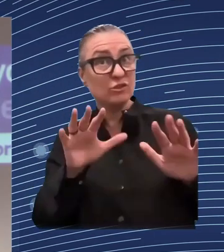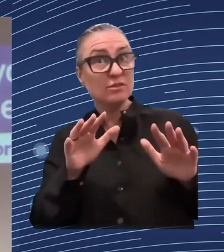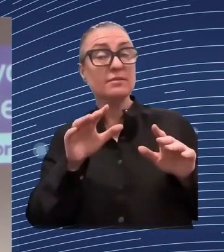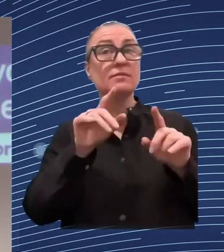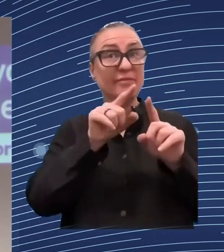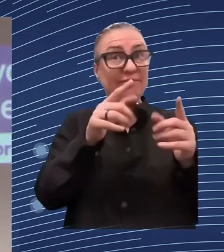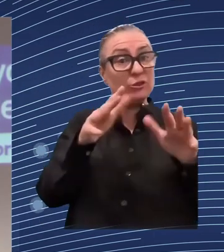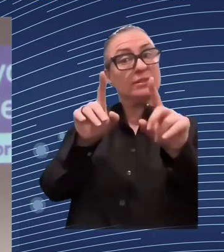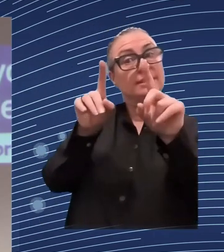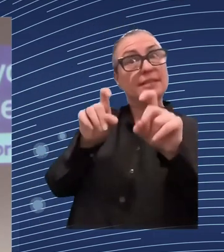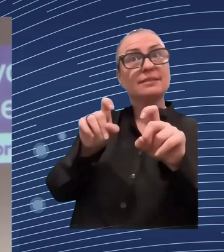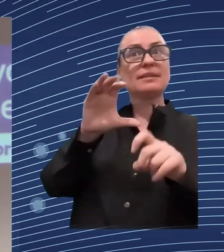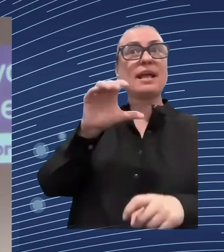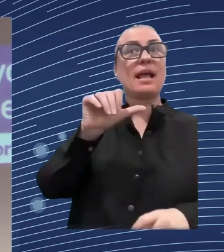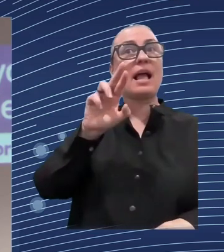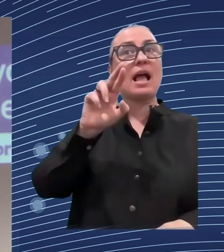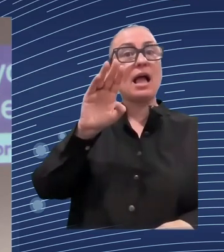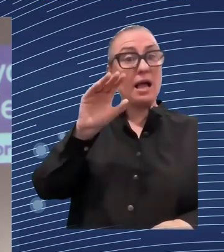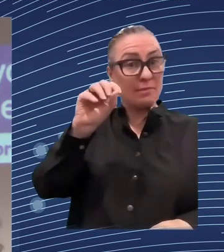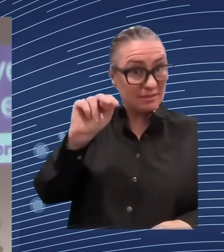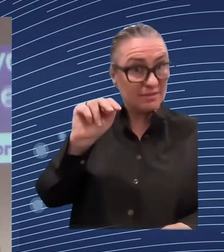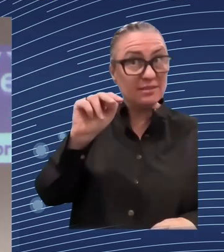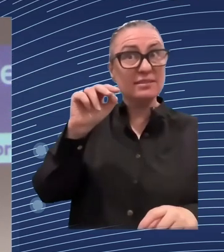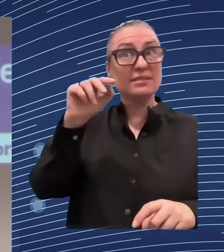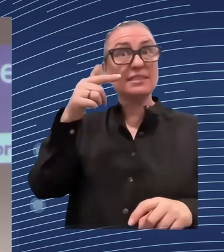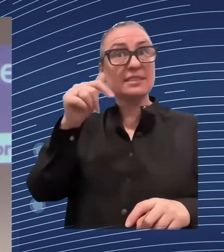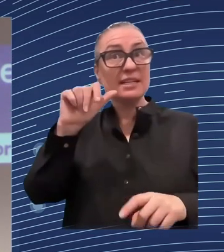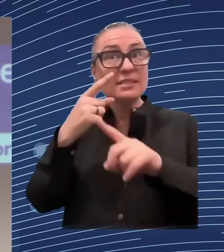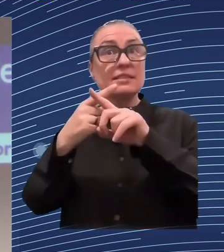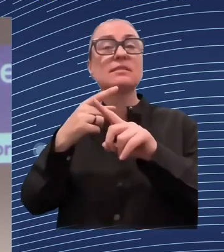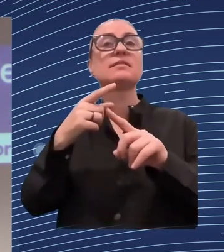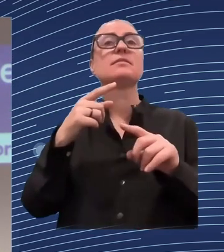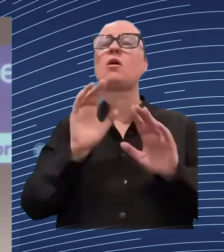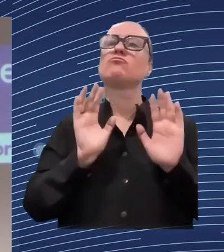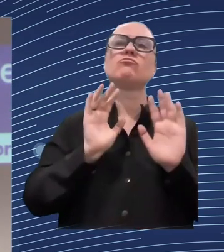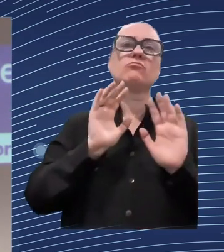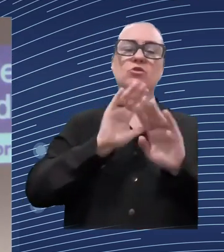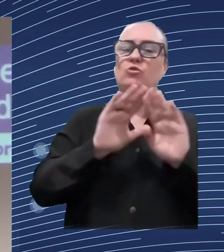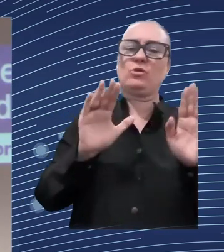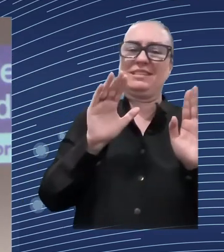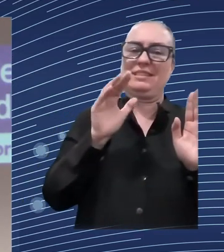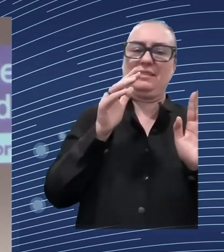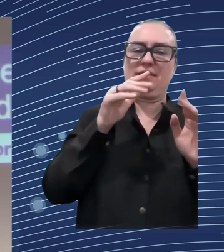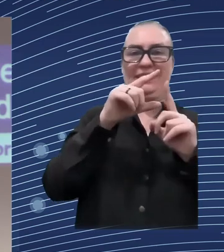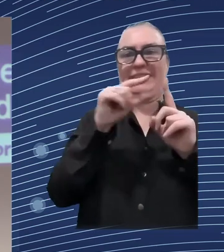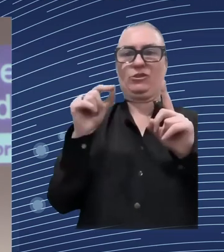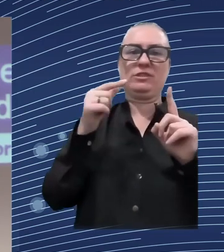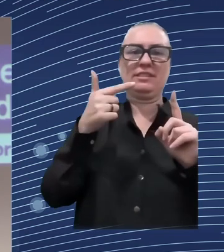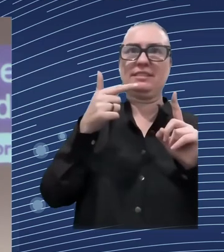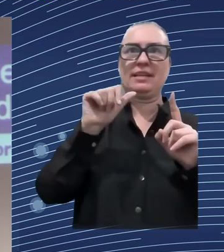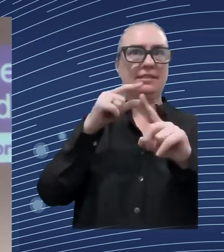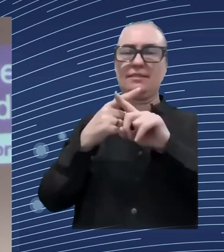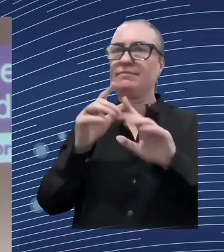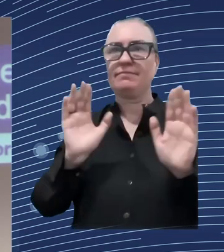And this may have different impacts, including potentially a distributional impact. But it